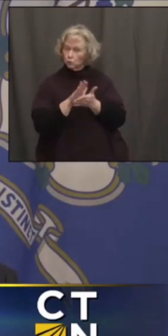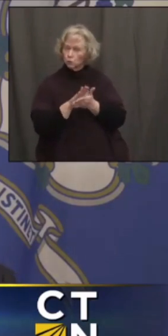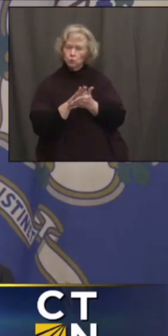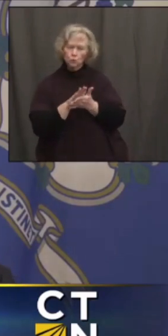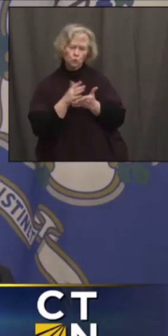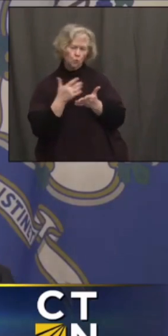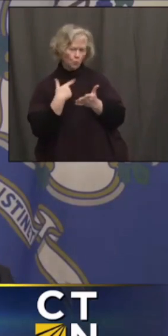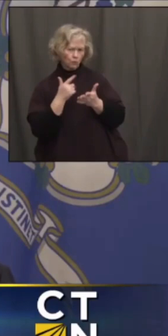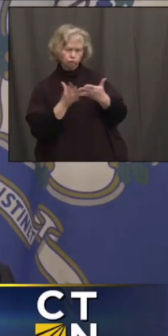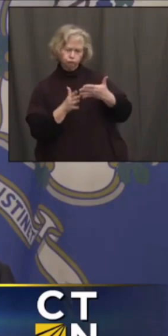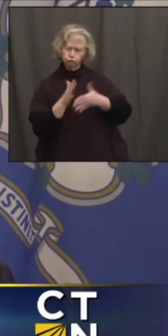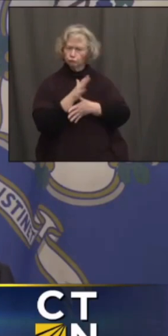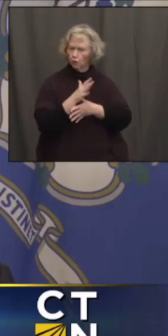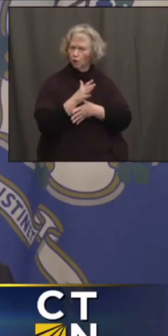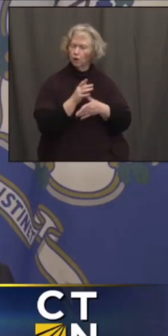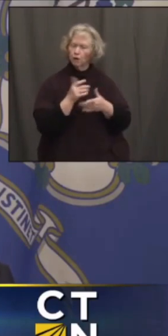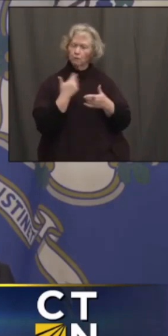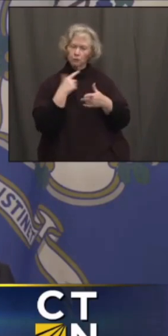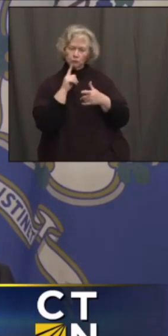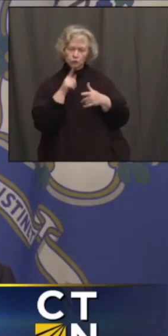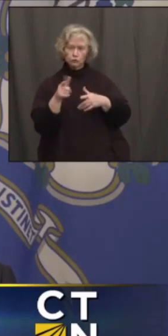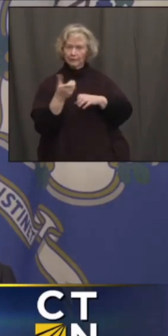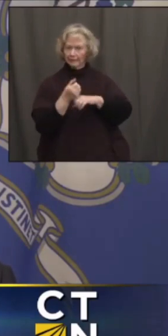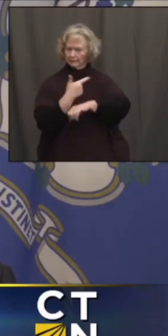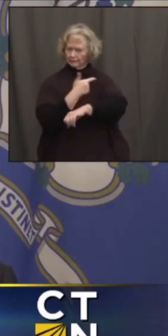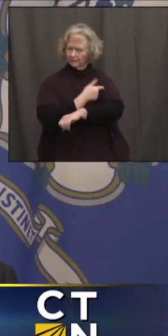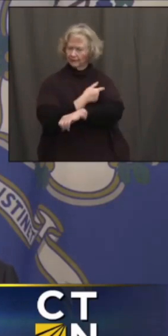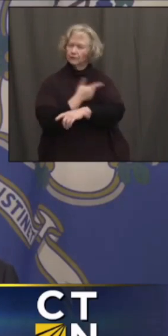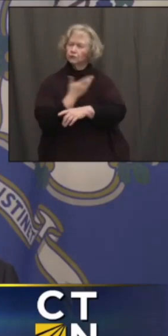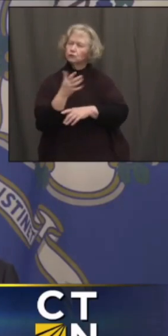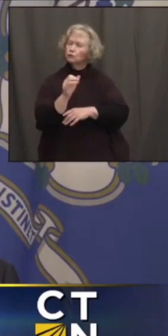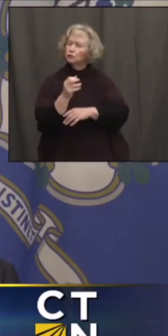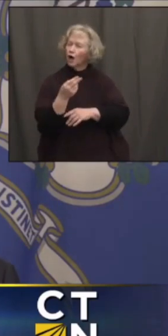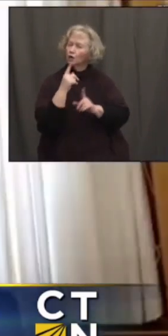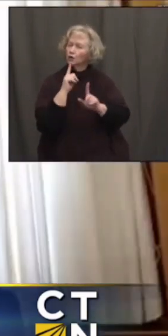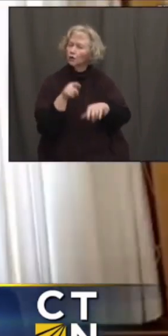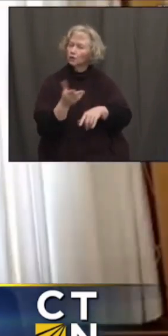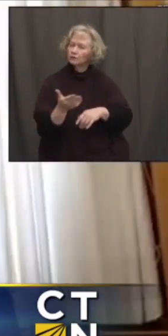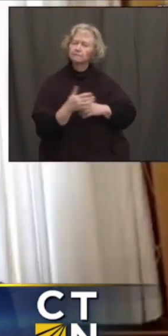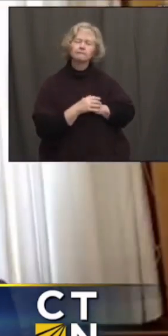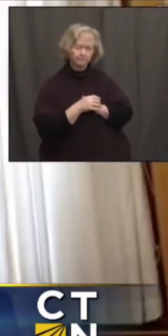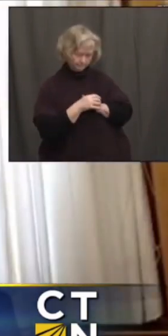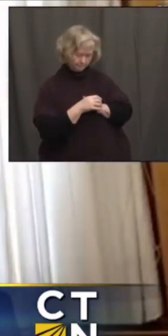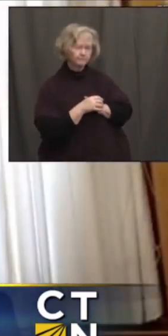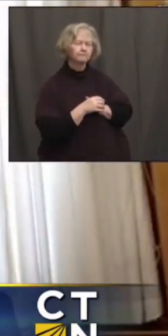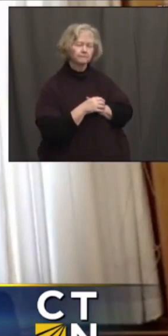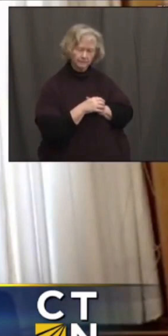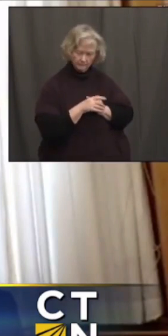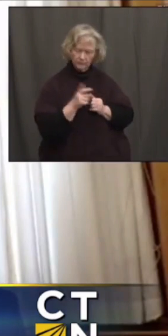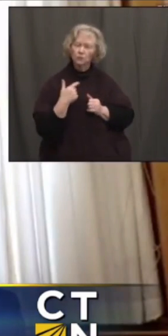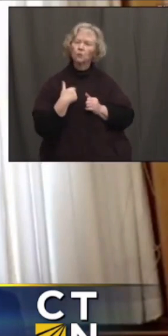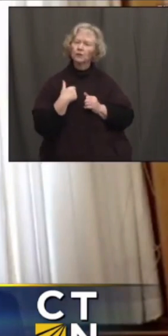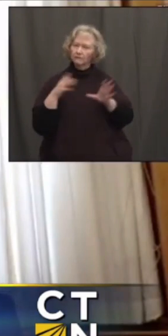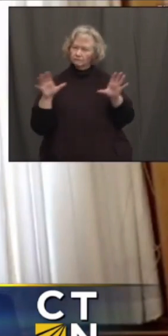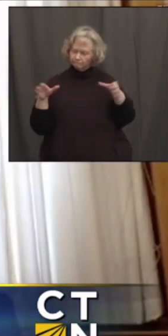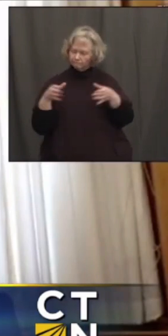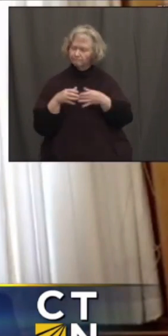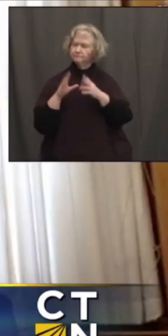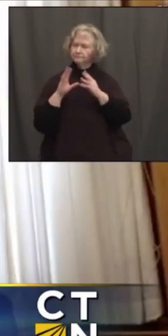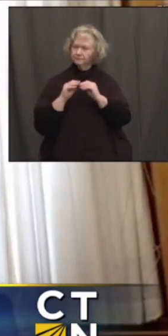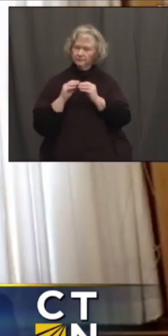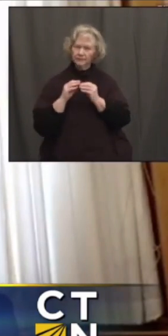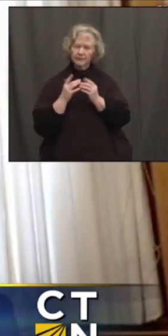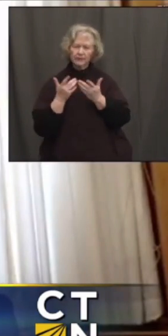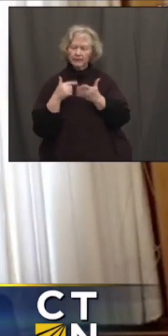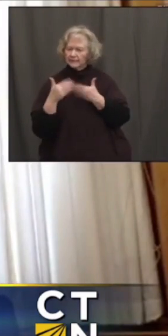that we've prioritized, make sure people get vaccinated. Josh? Yeah, no, that's right. We've been meeting regularly with providers all around the